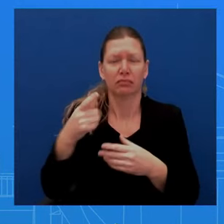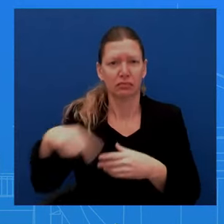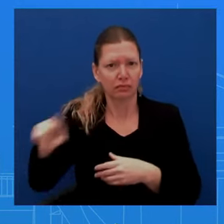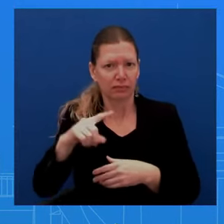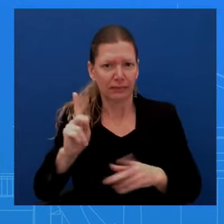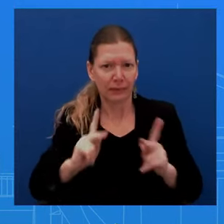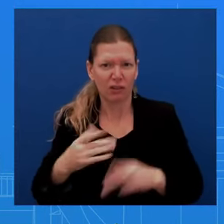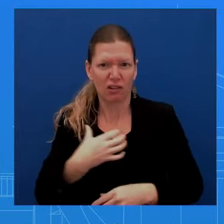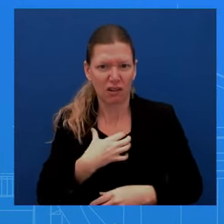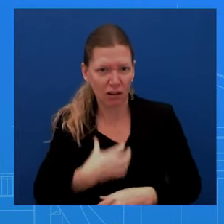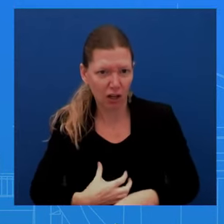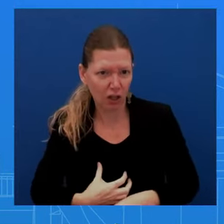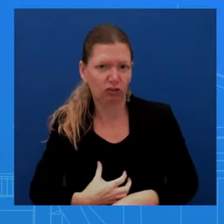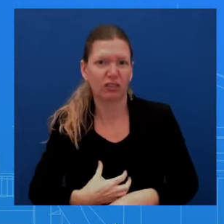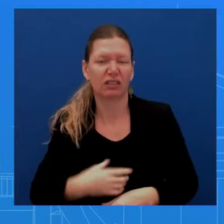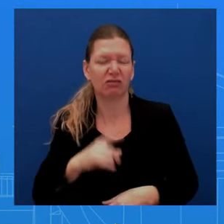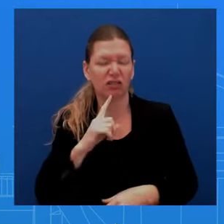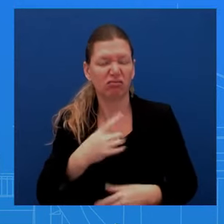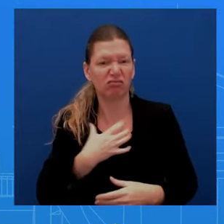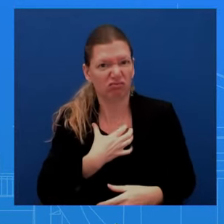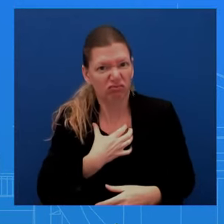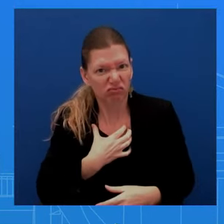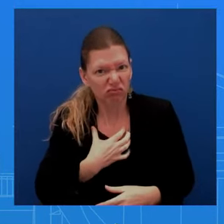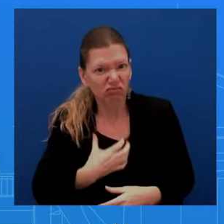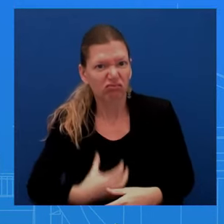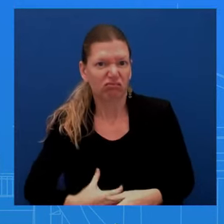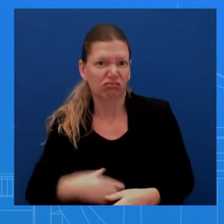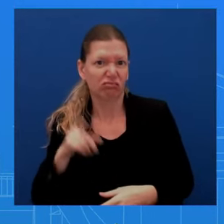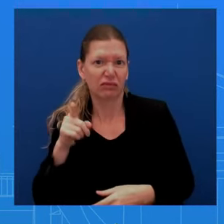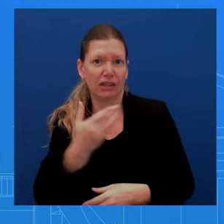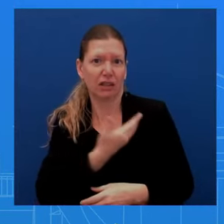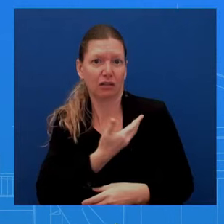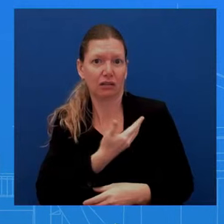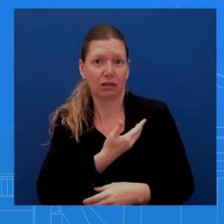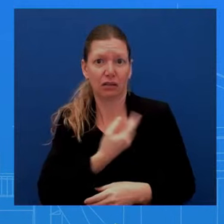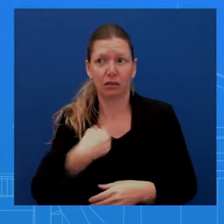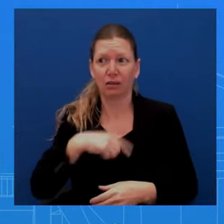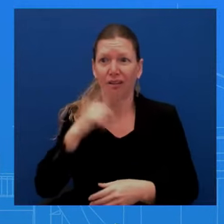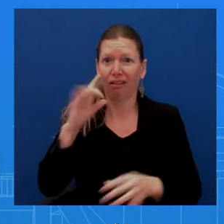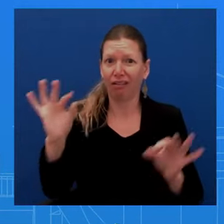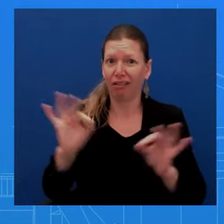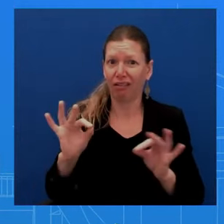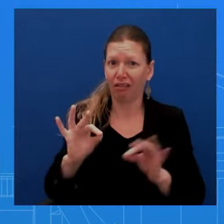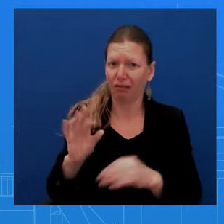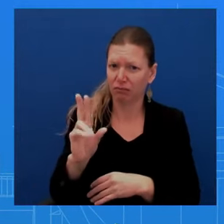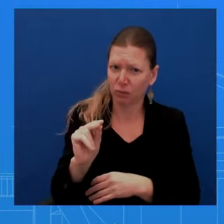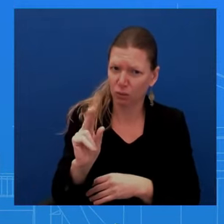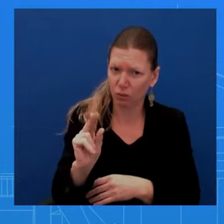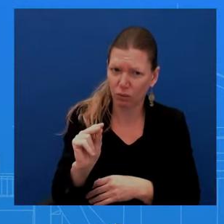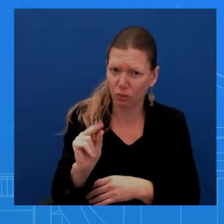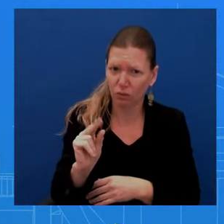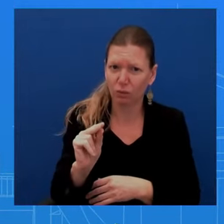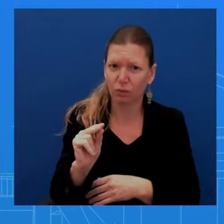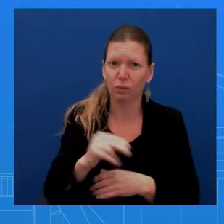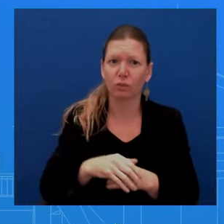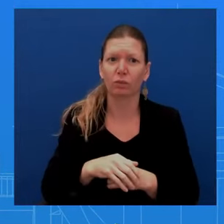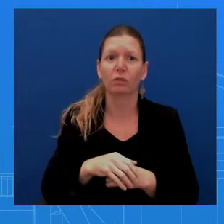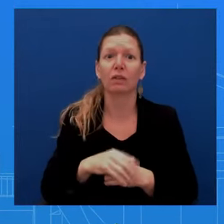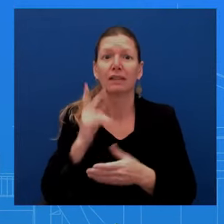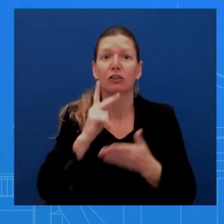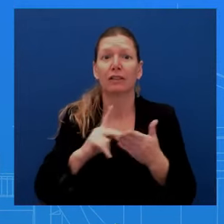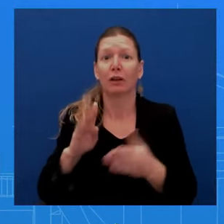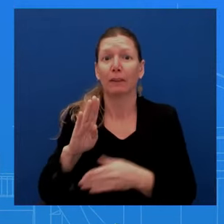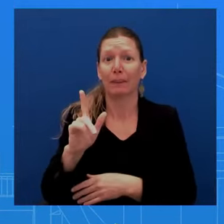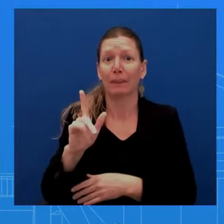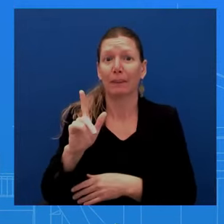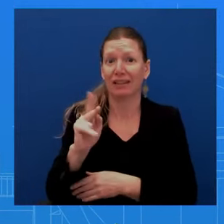seriously, which is why Secretary Blinken, again, on this trip, was so focused on trying to see what we can do to increase the volume and the speed